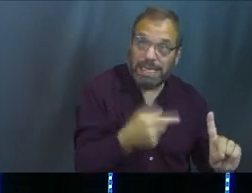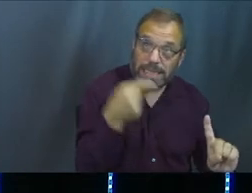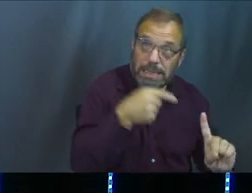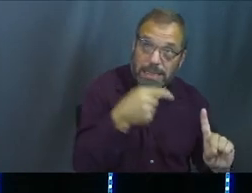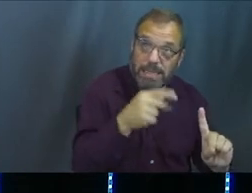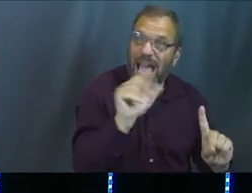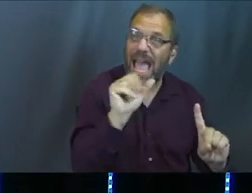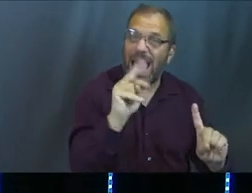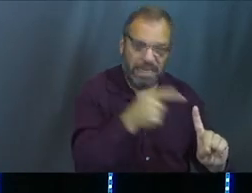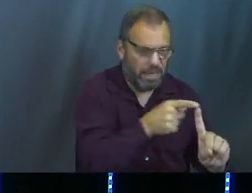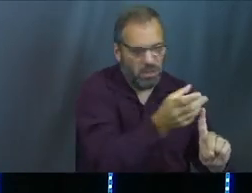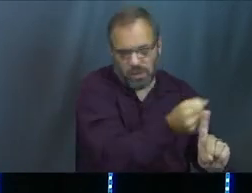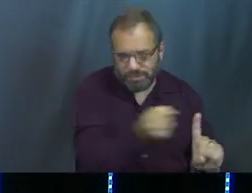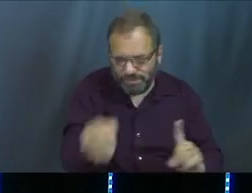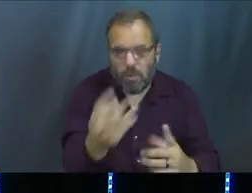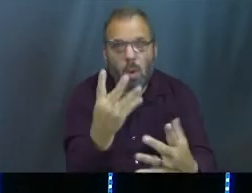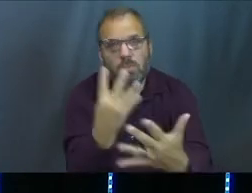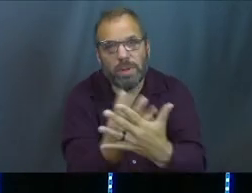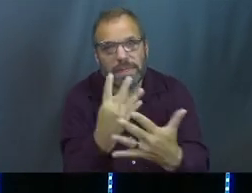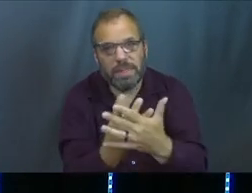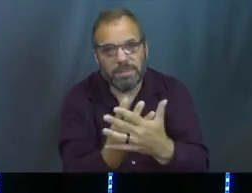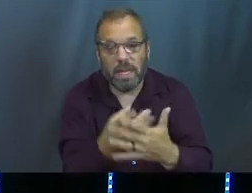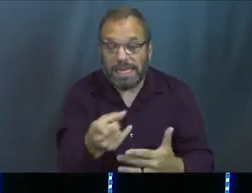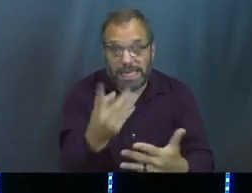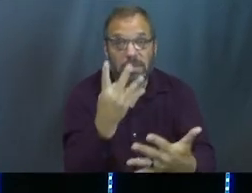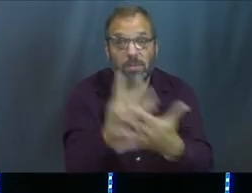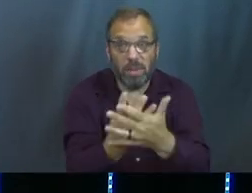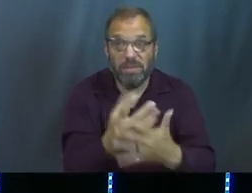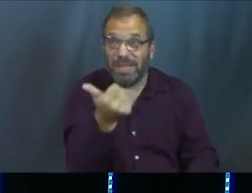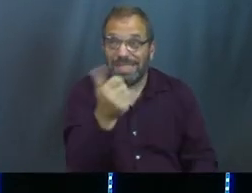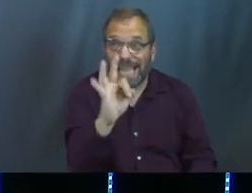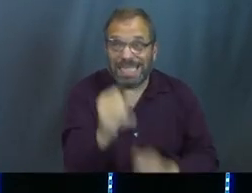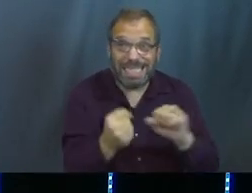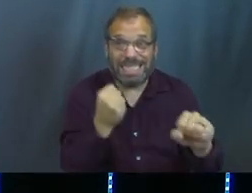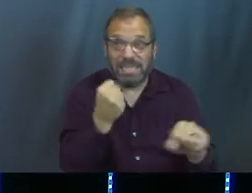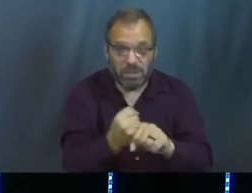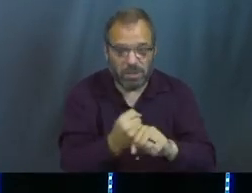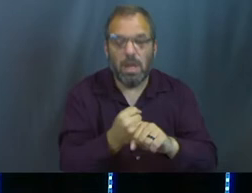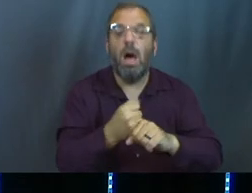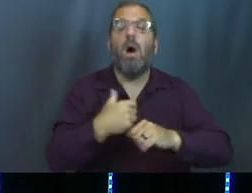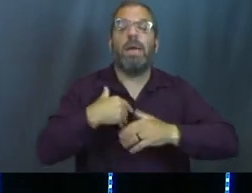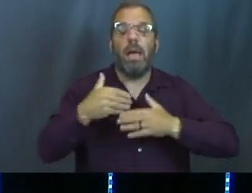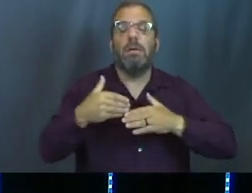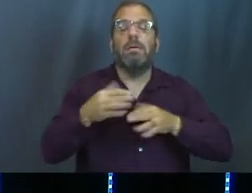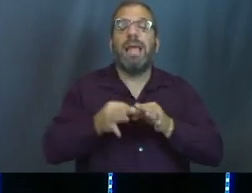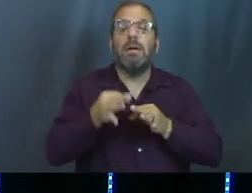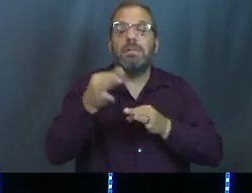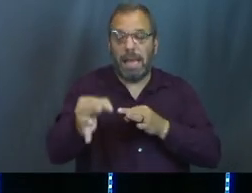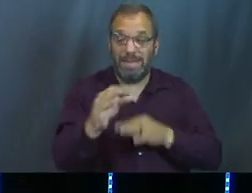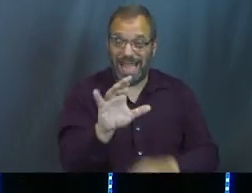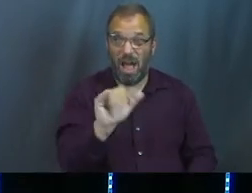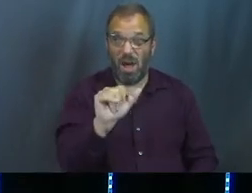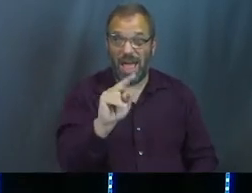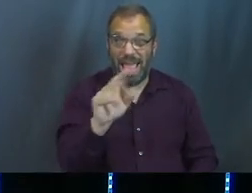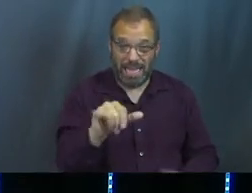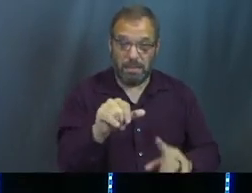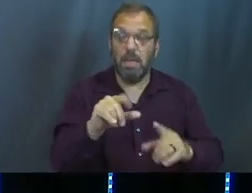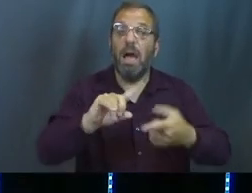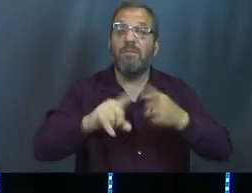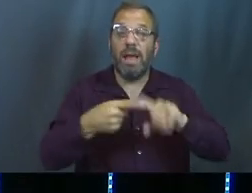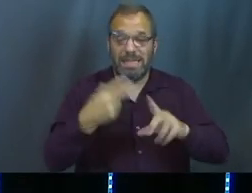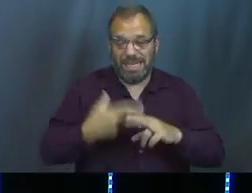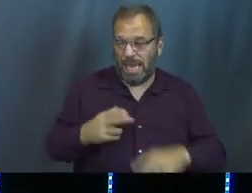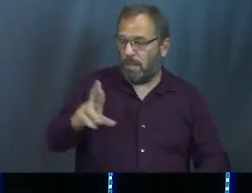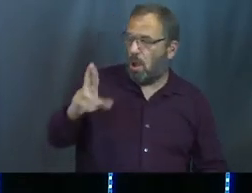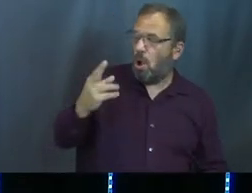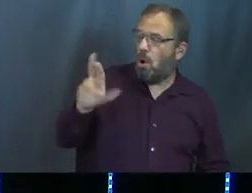and so he's placed into prison for it. He ends up being in prison for 19 years to kind of fast forward. But while Andy is there, he makes friends with this